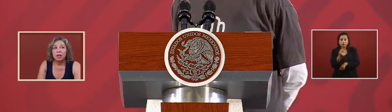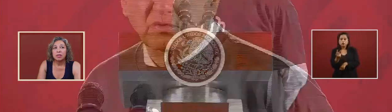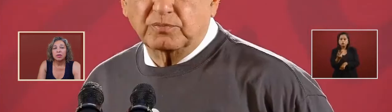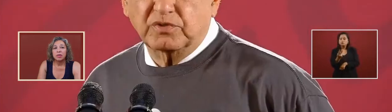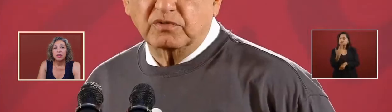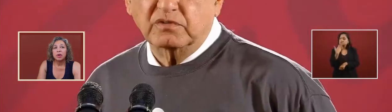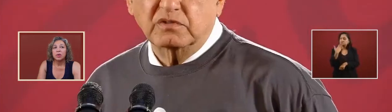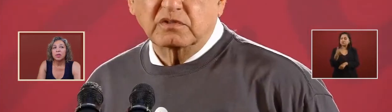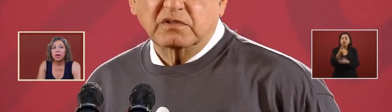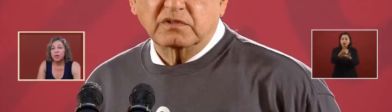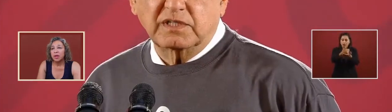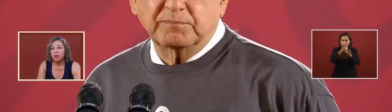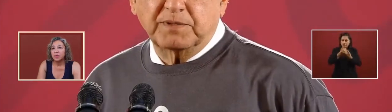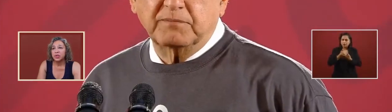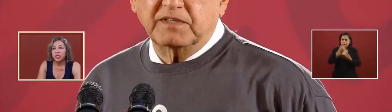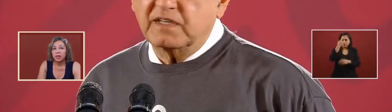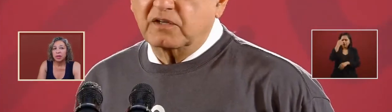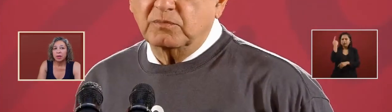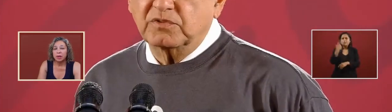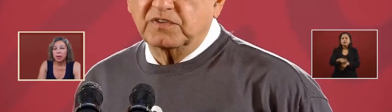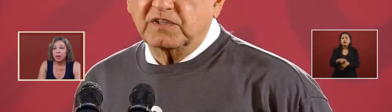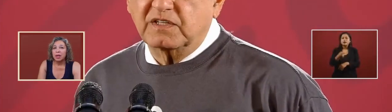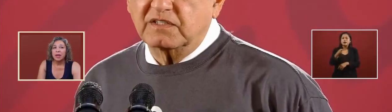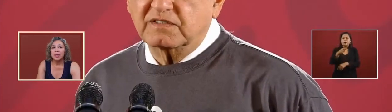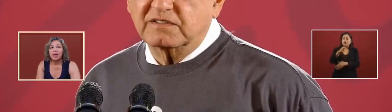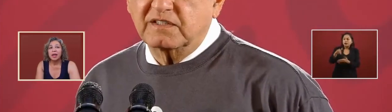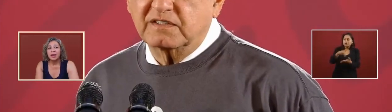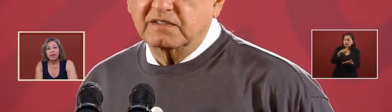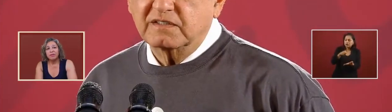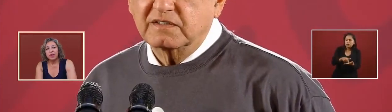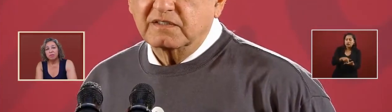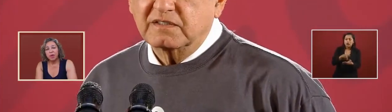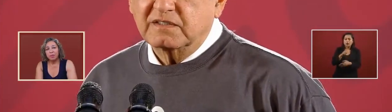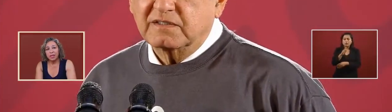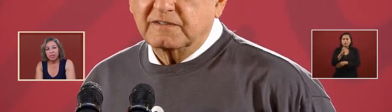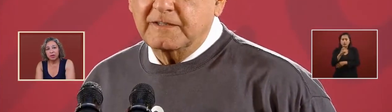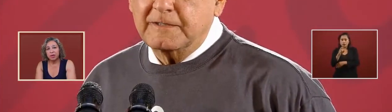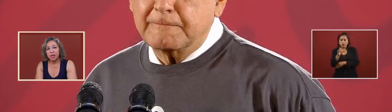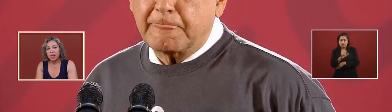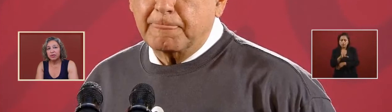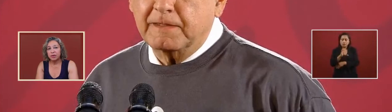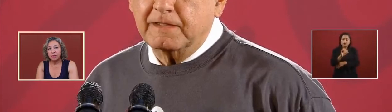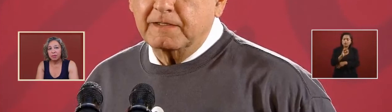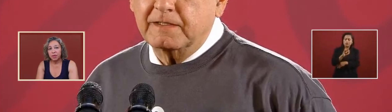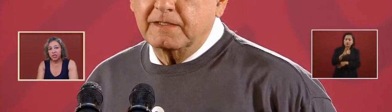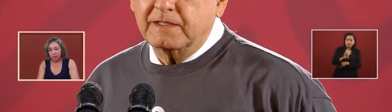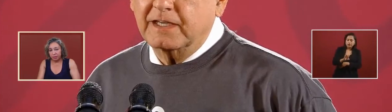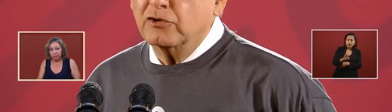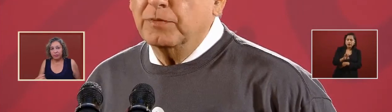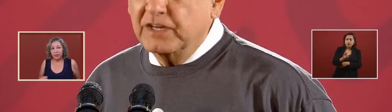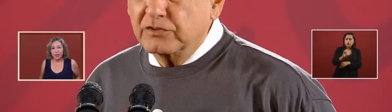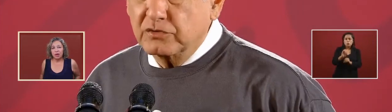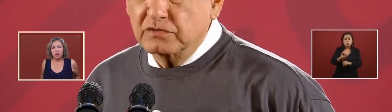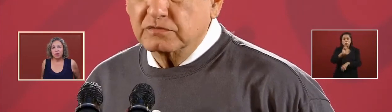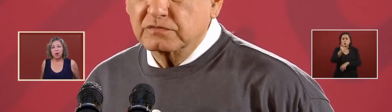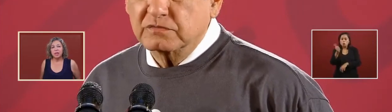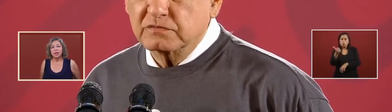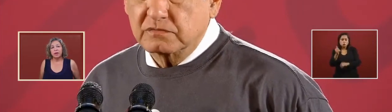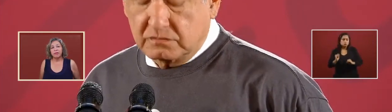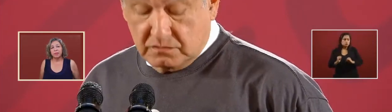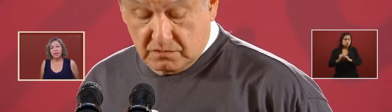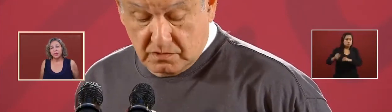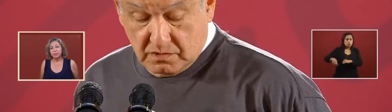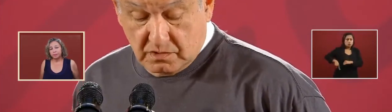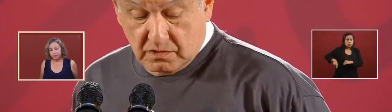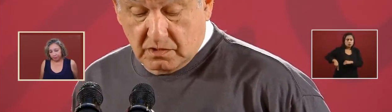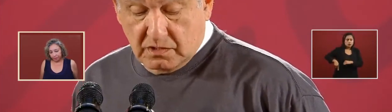so that there will not be corruption not even in pemex or the electrical commission nor in